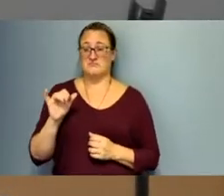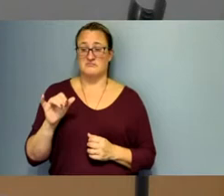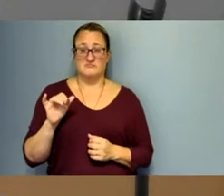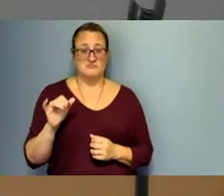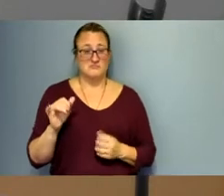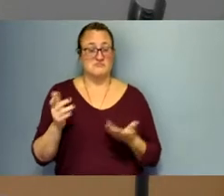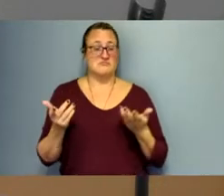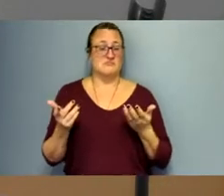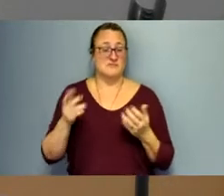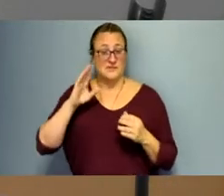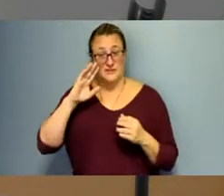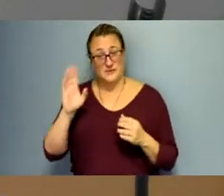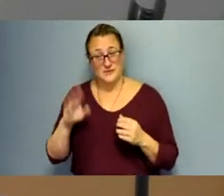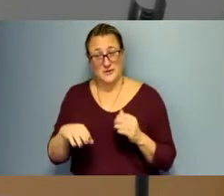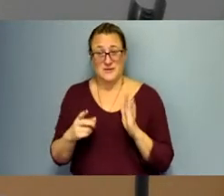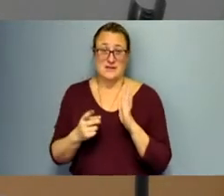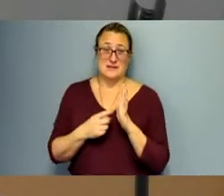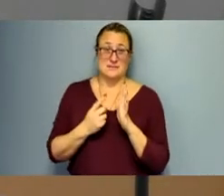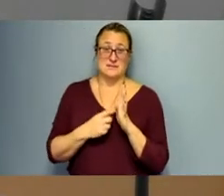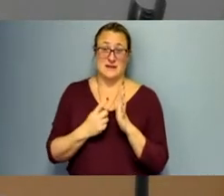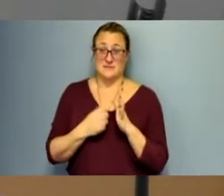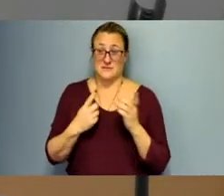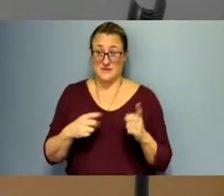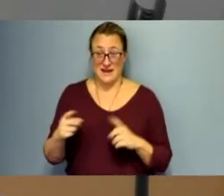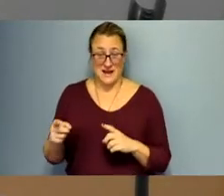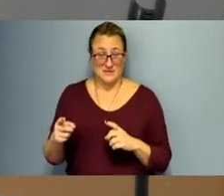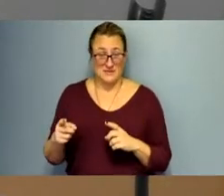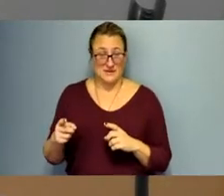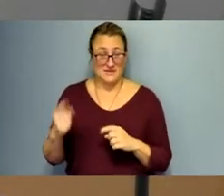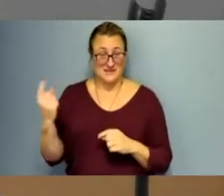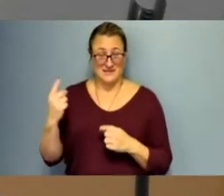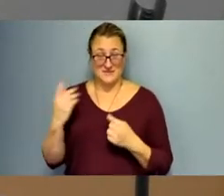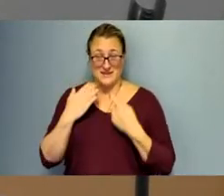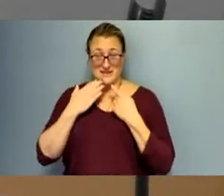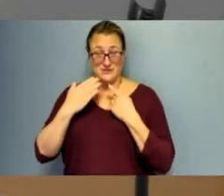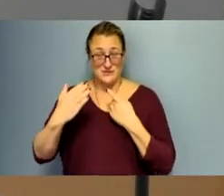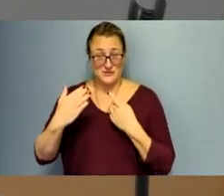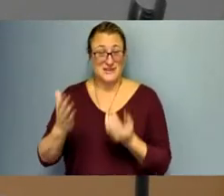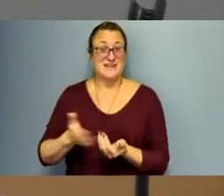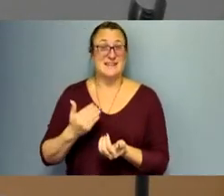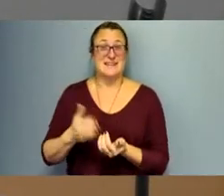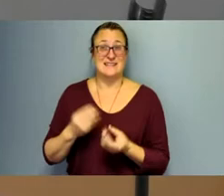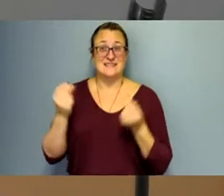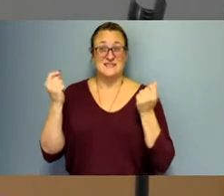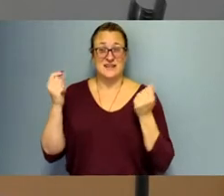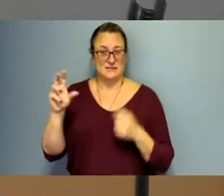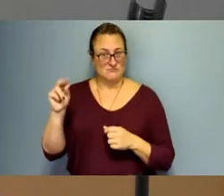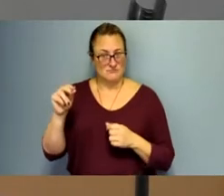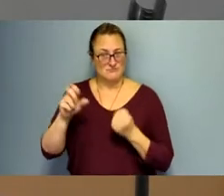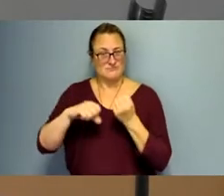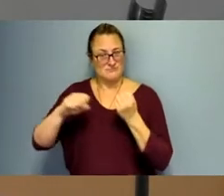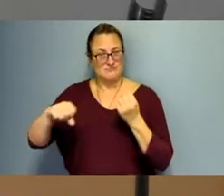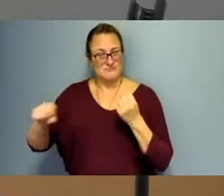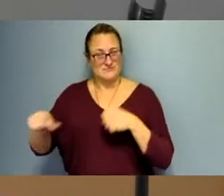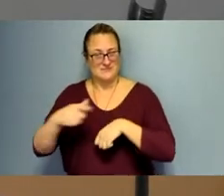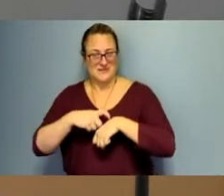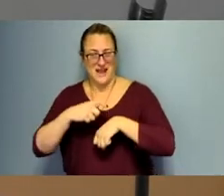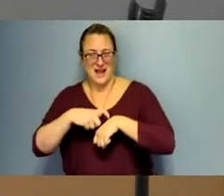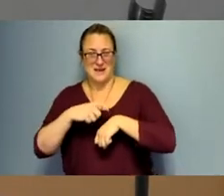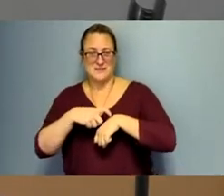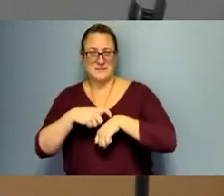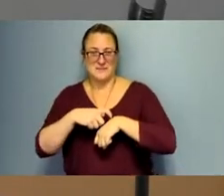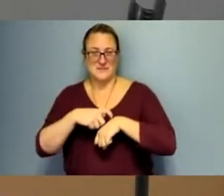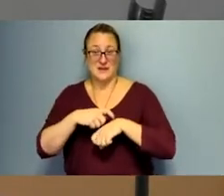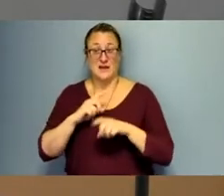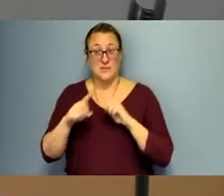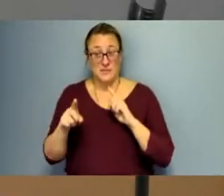life that good things take time, right? And in this case, the time means that we're doing it